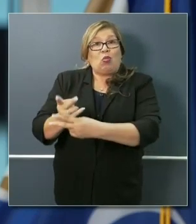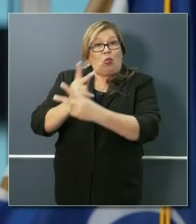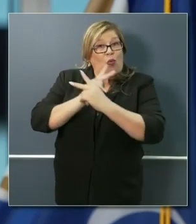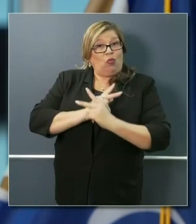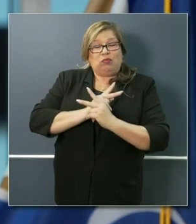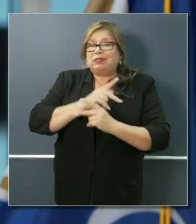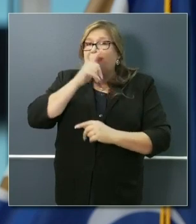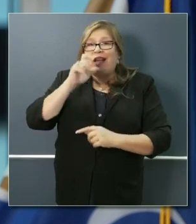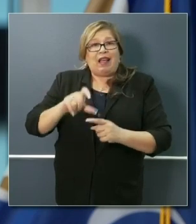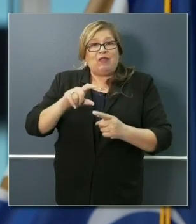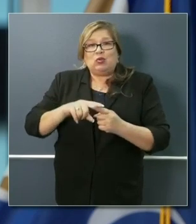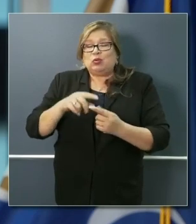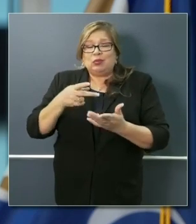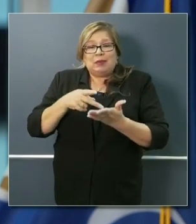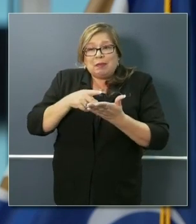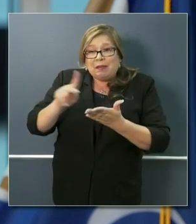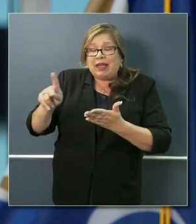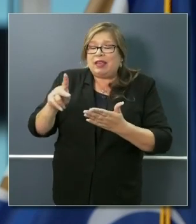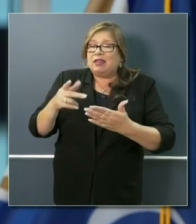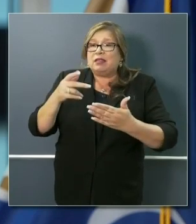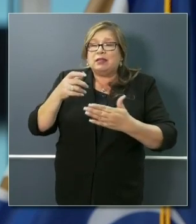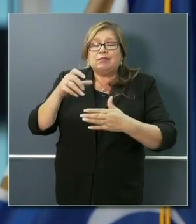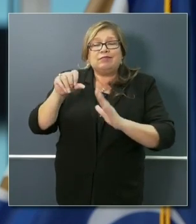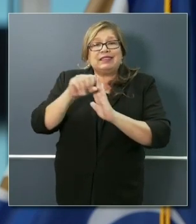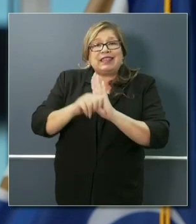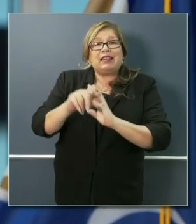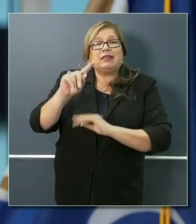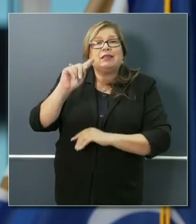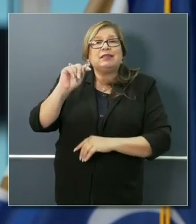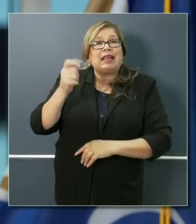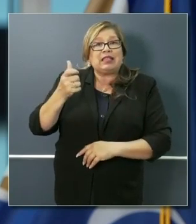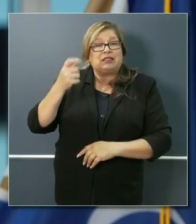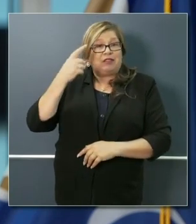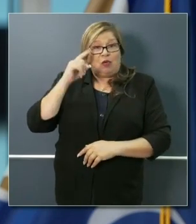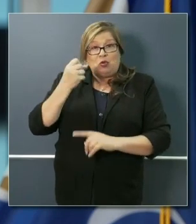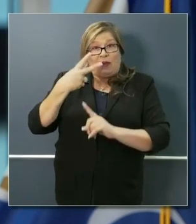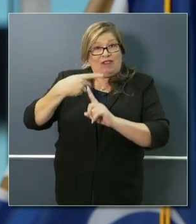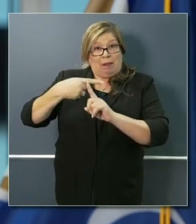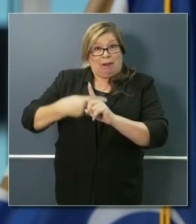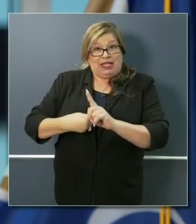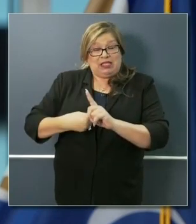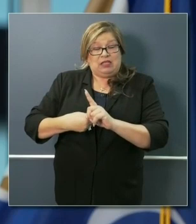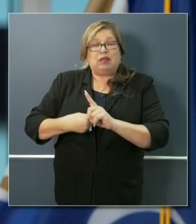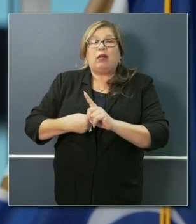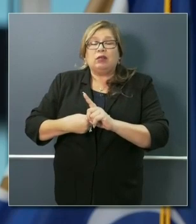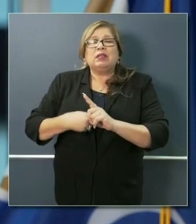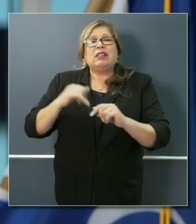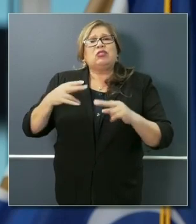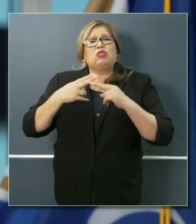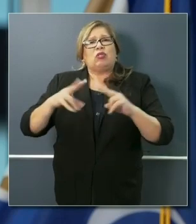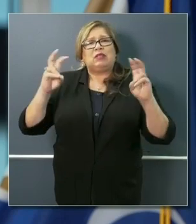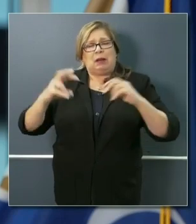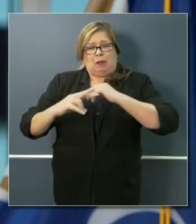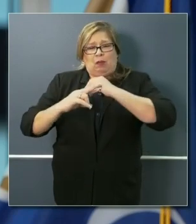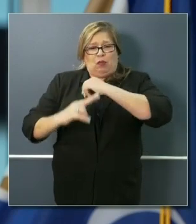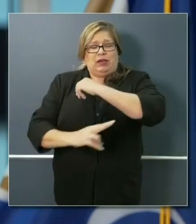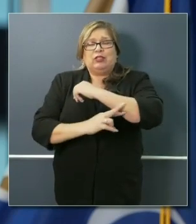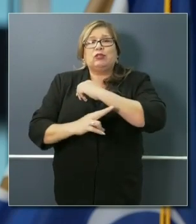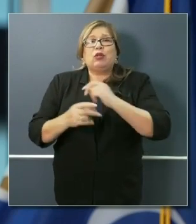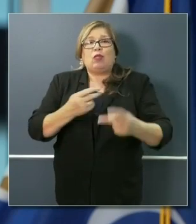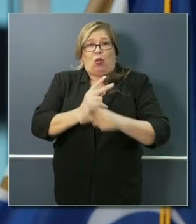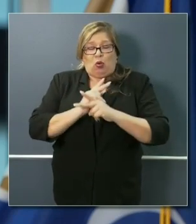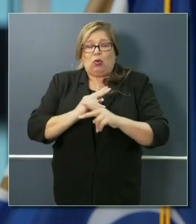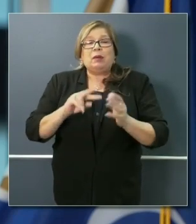to pay the state those sales tax receipts for 12 months. In essence, it is a bridge loan. The money that you've already